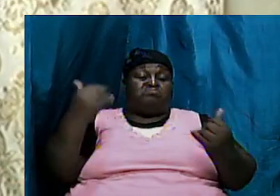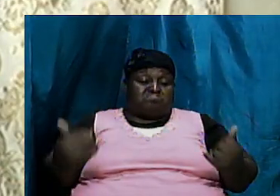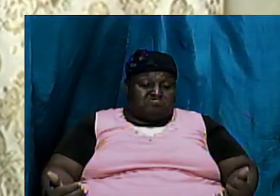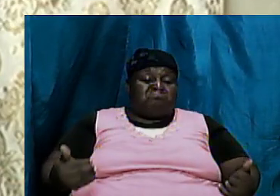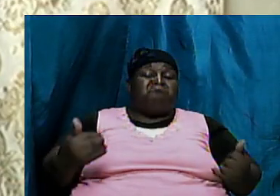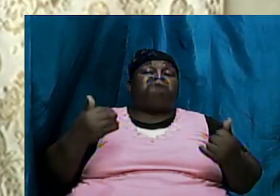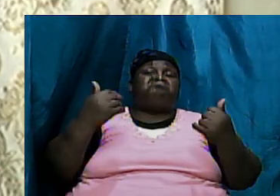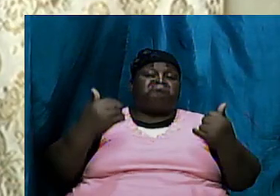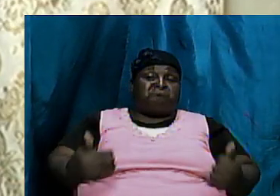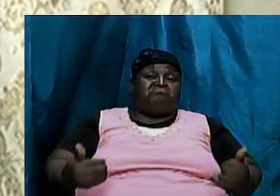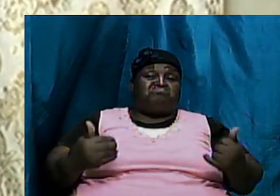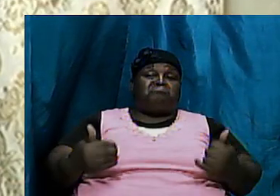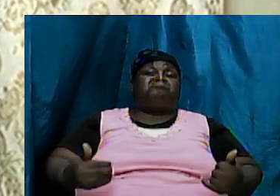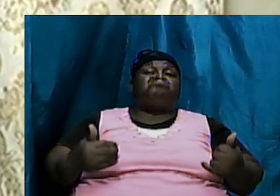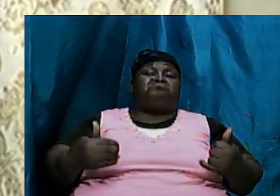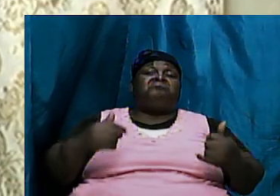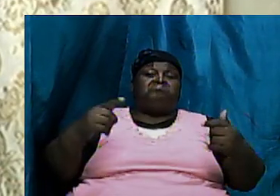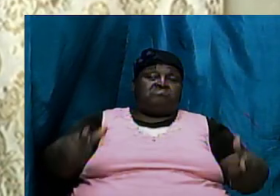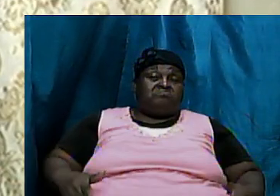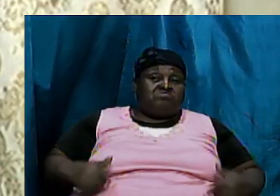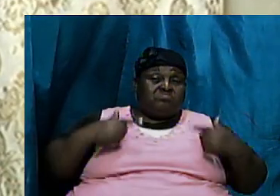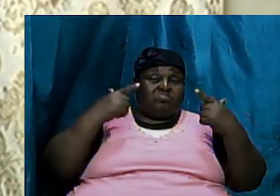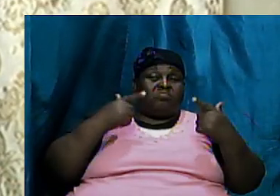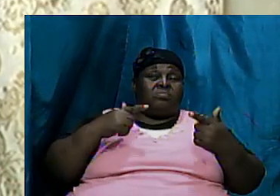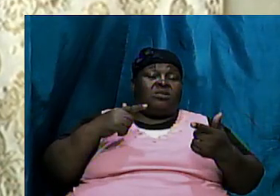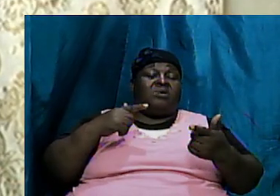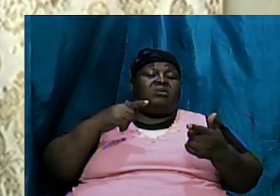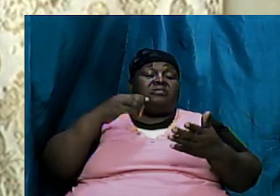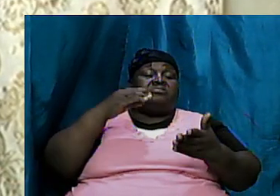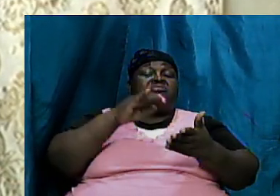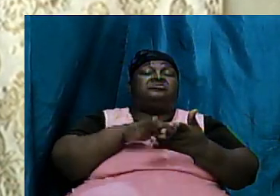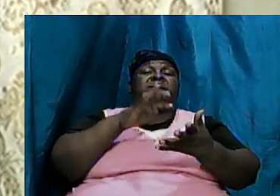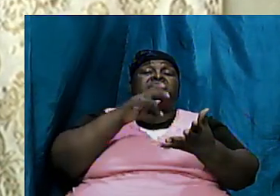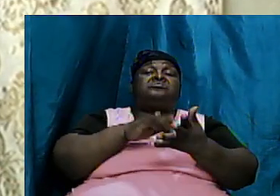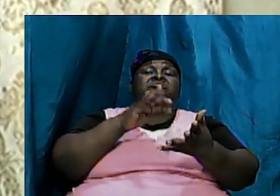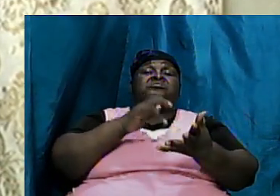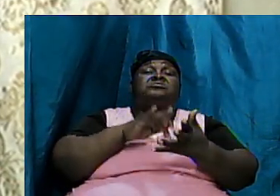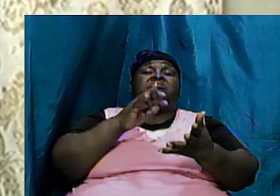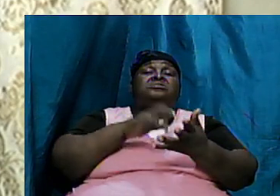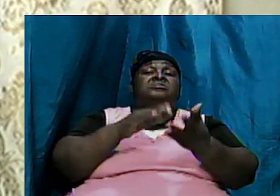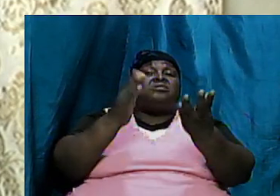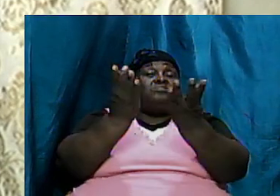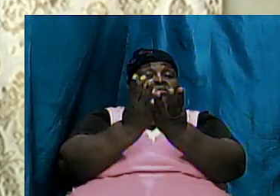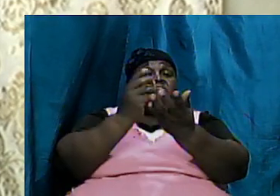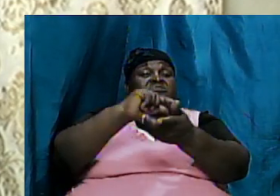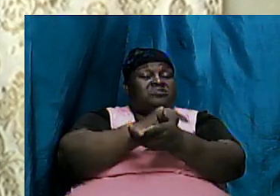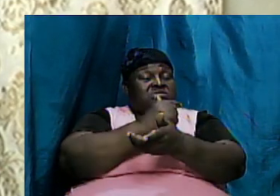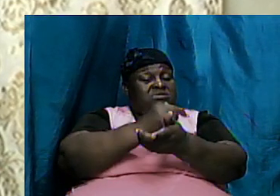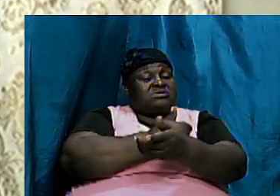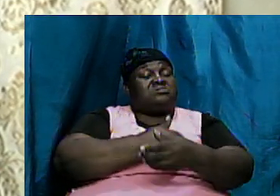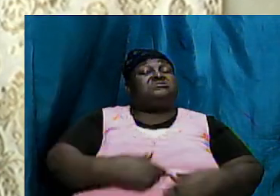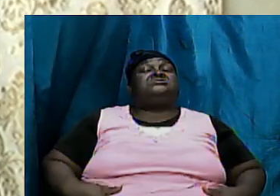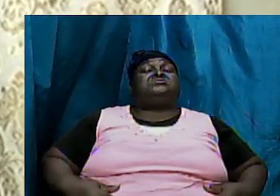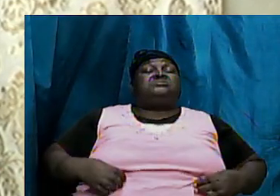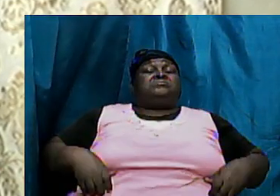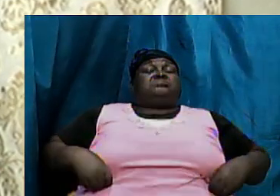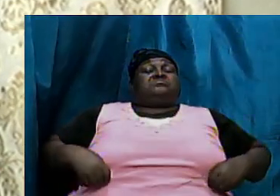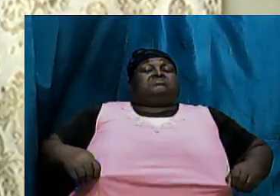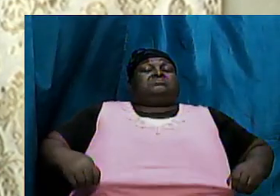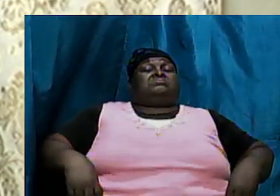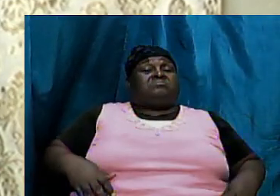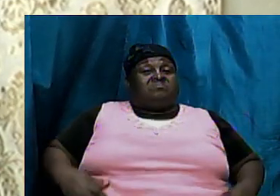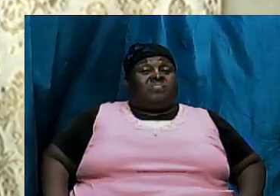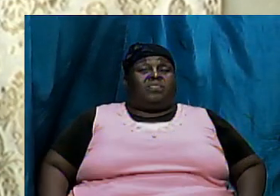by just going through the book of Genesis but the point that I wanted to make by